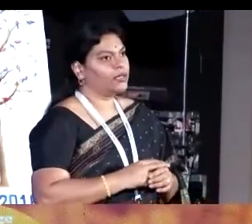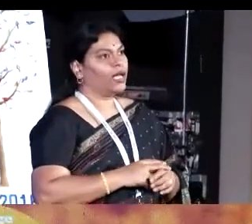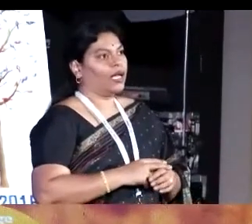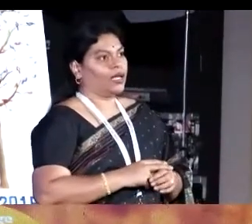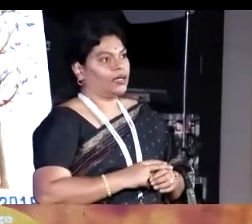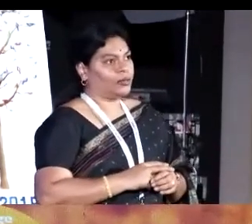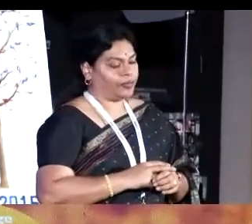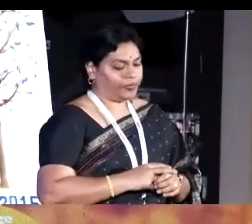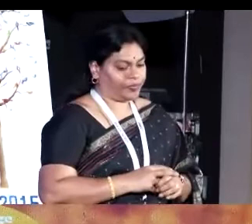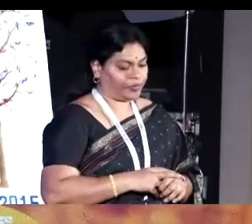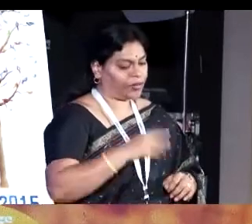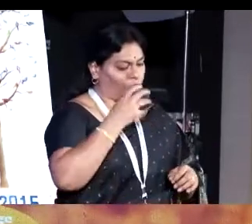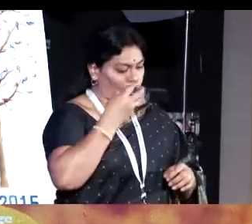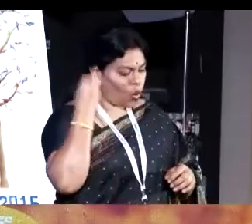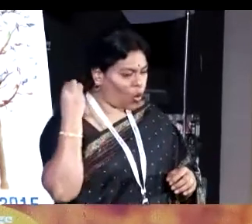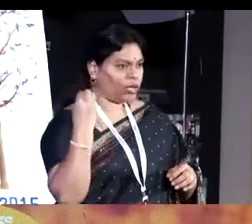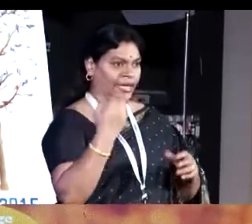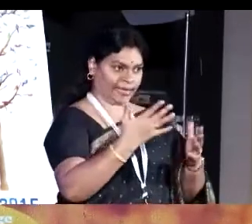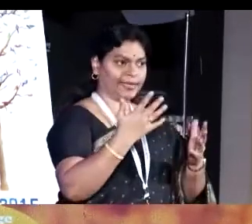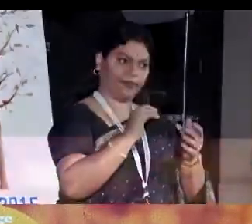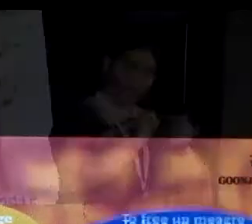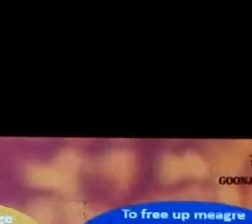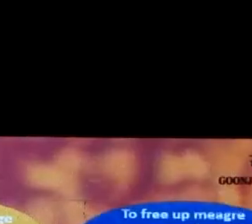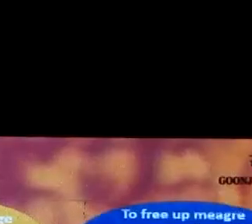change, the old material, mean, that is what we are trying to do.